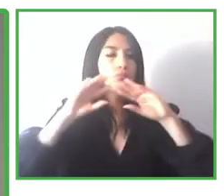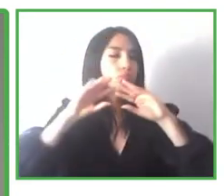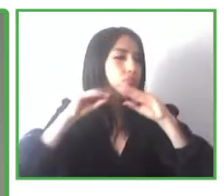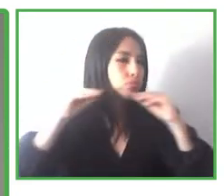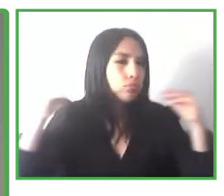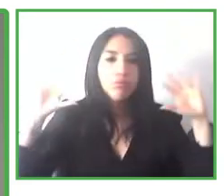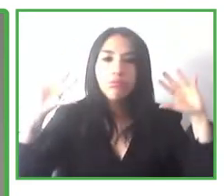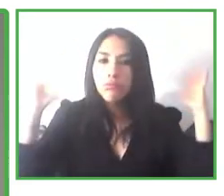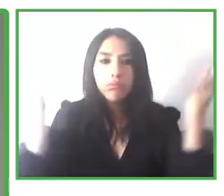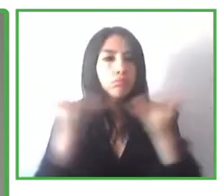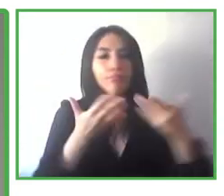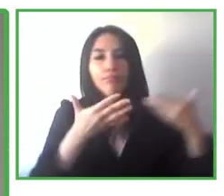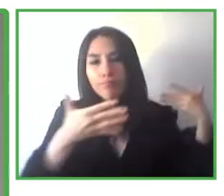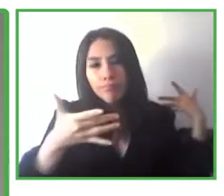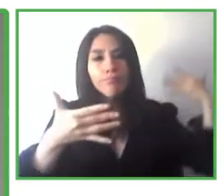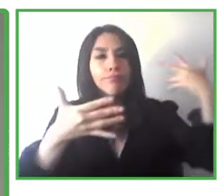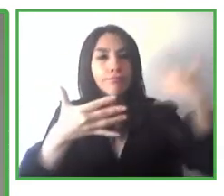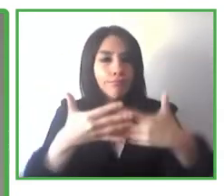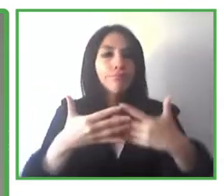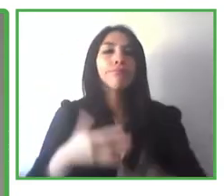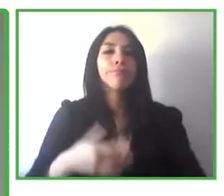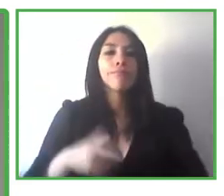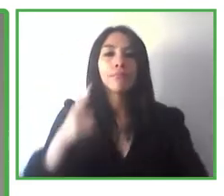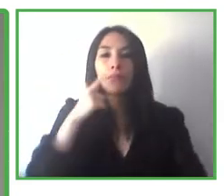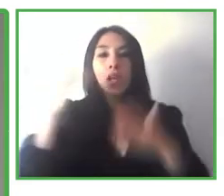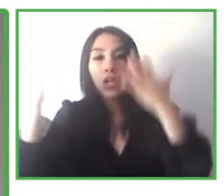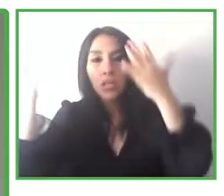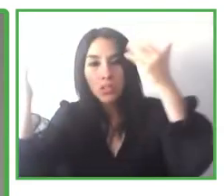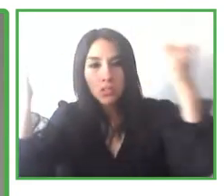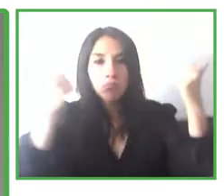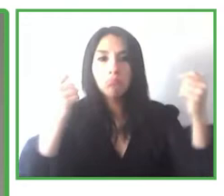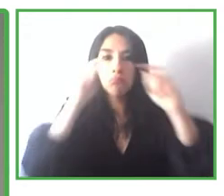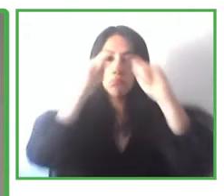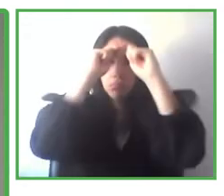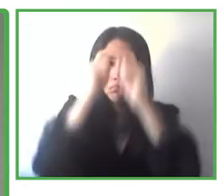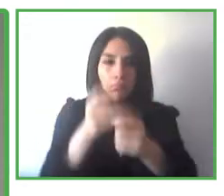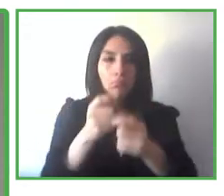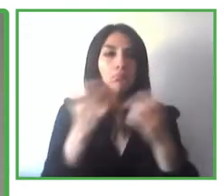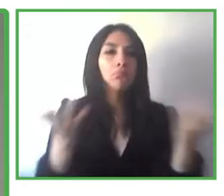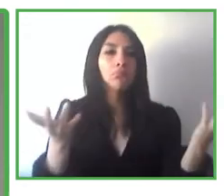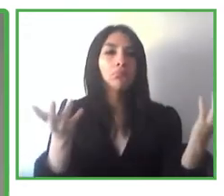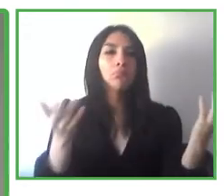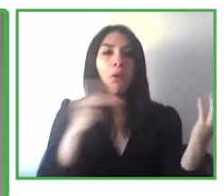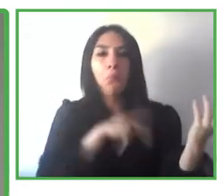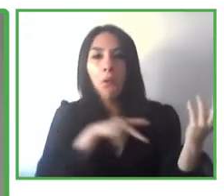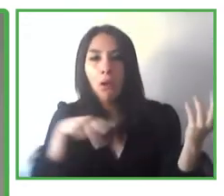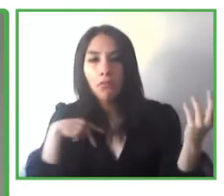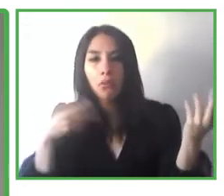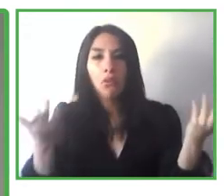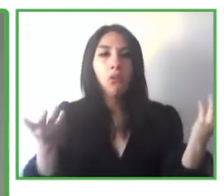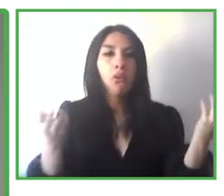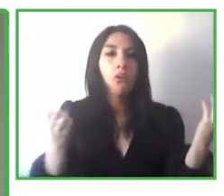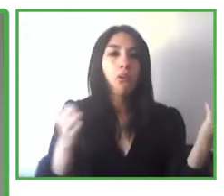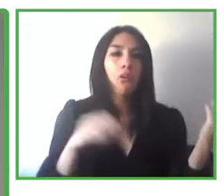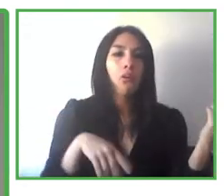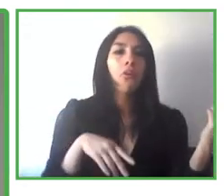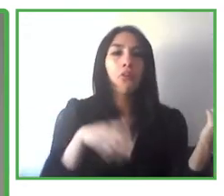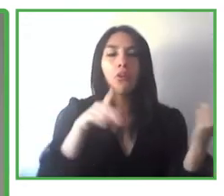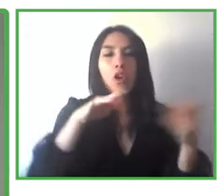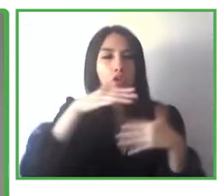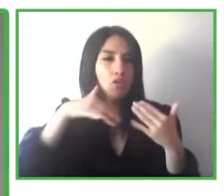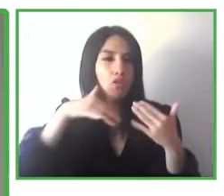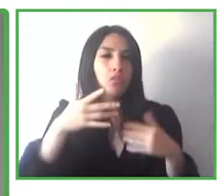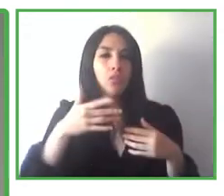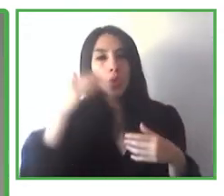he has received a number of awards and acknowledgments, for instance, the Buffon Award for Innovation